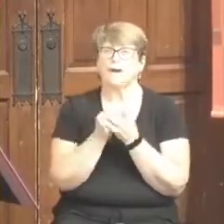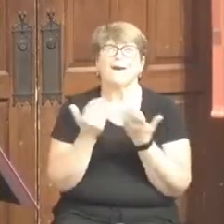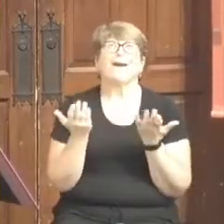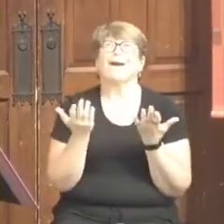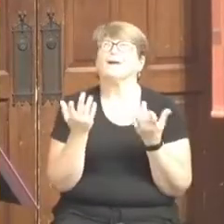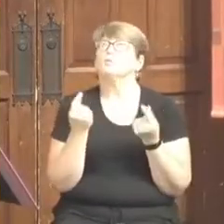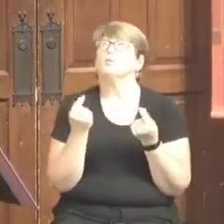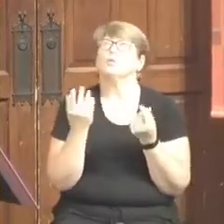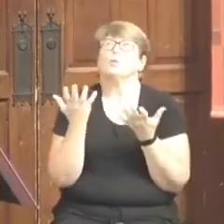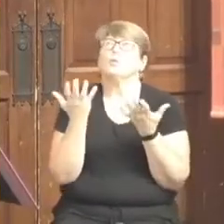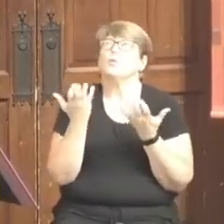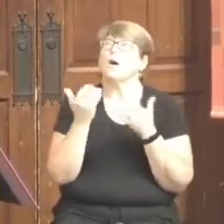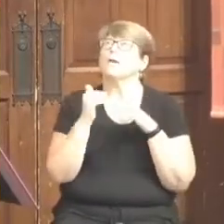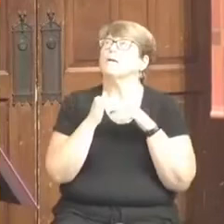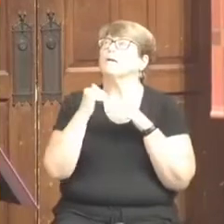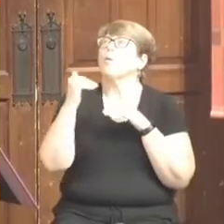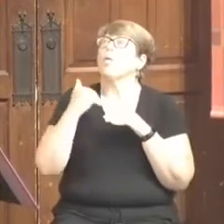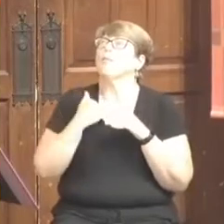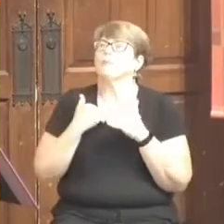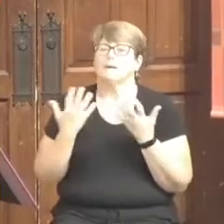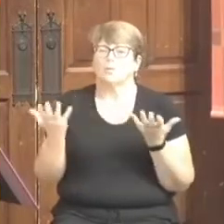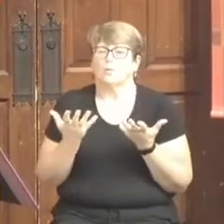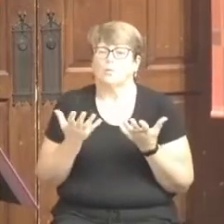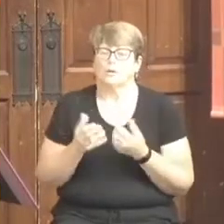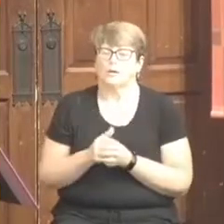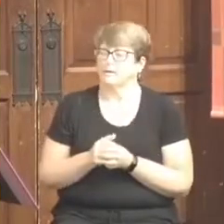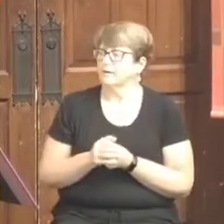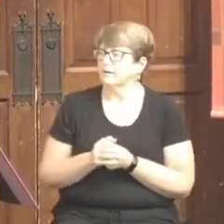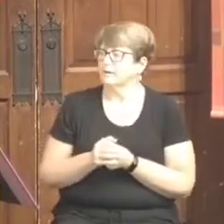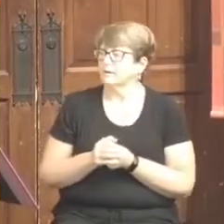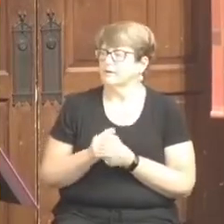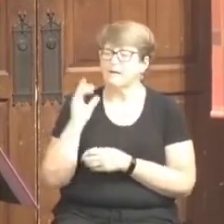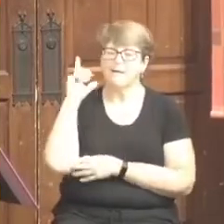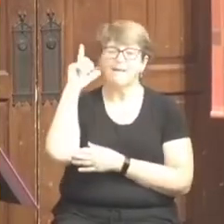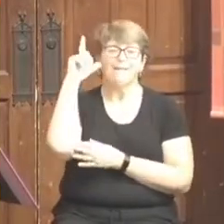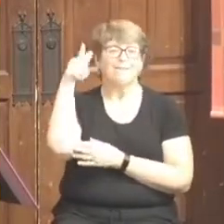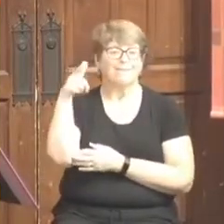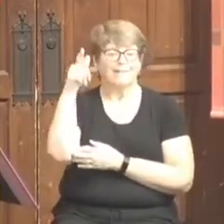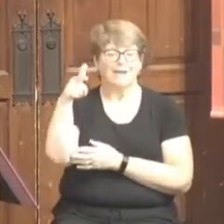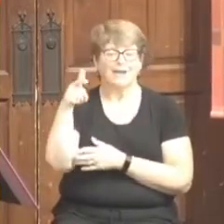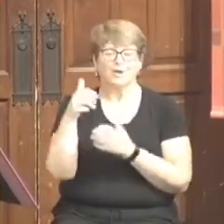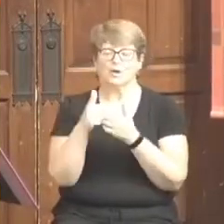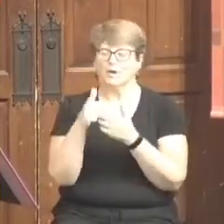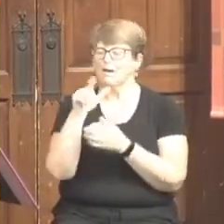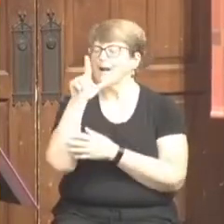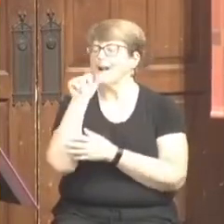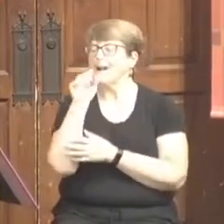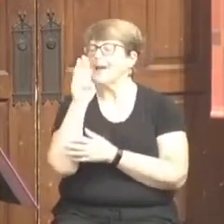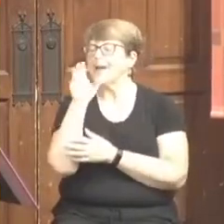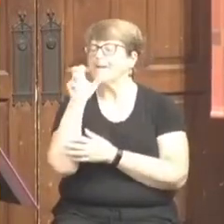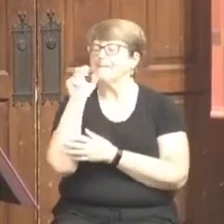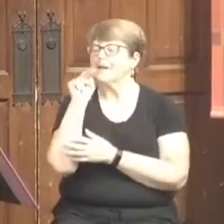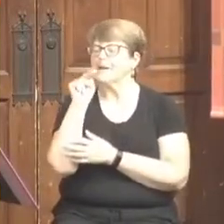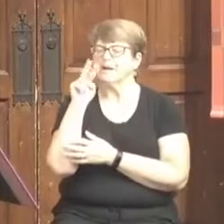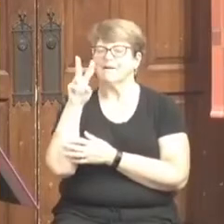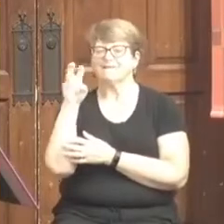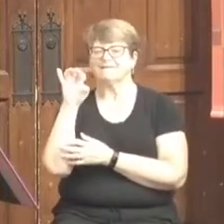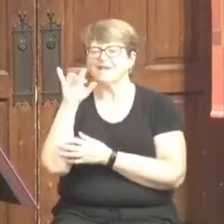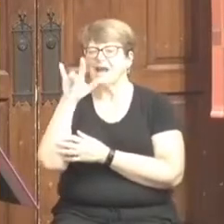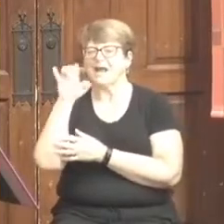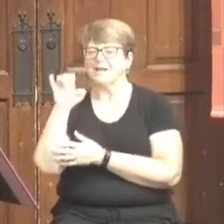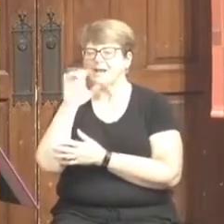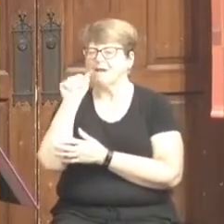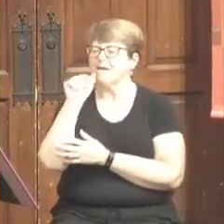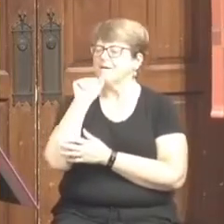calling was for my life. Later, it would be at the altars of Lebanon Valley and Albright